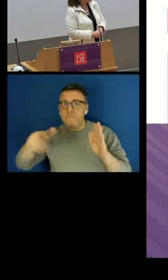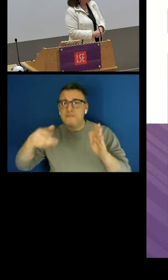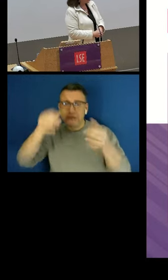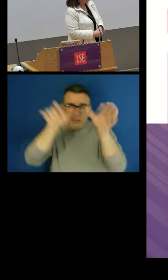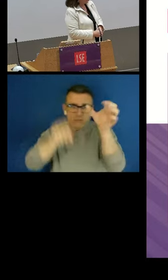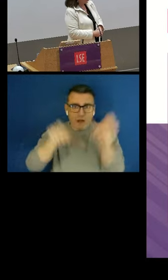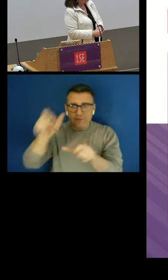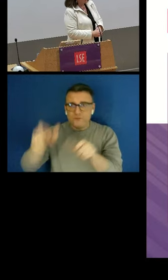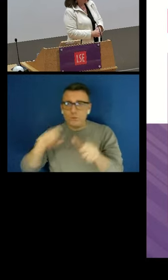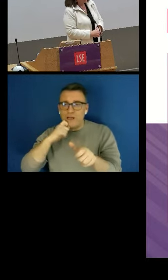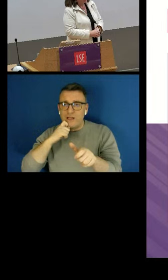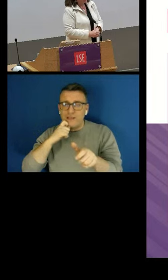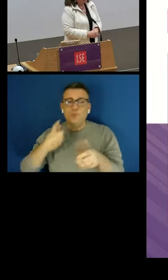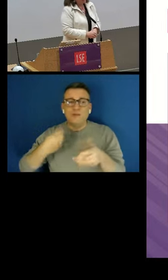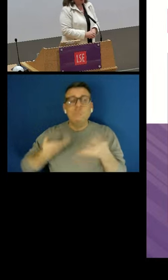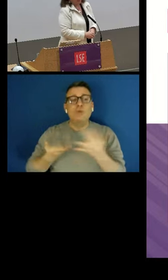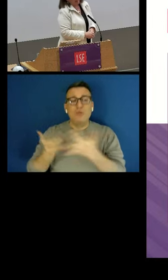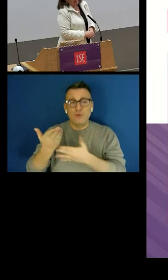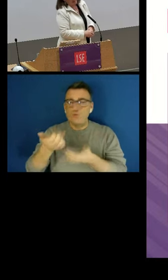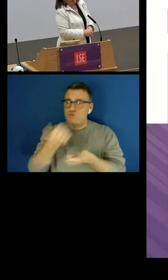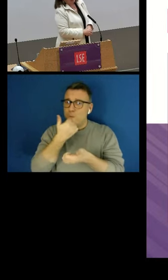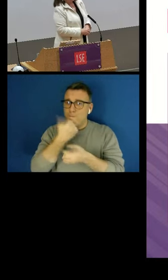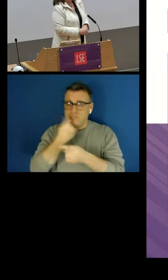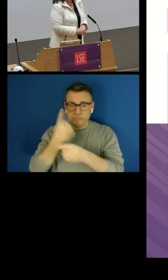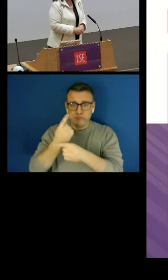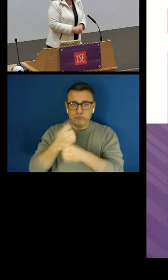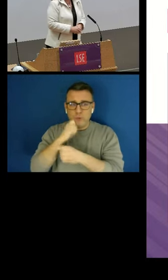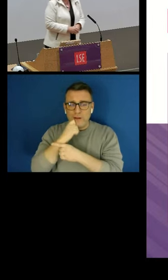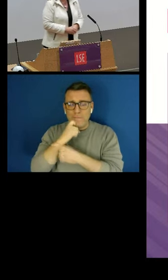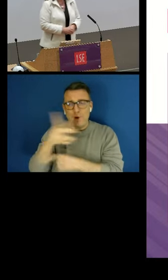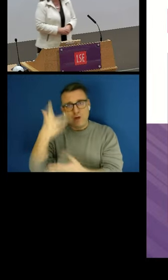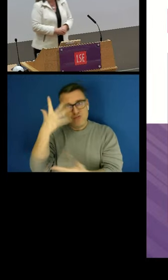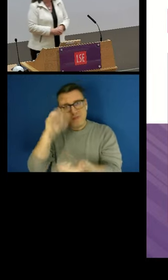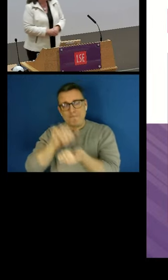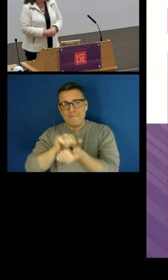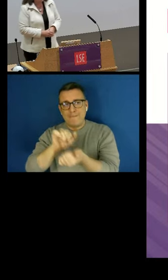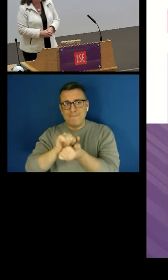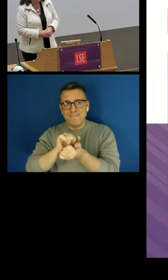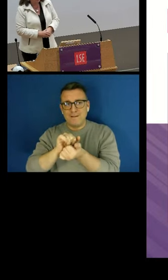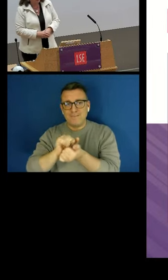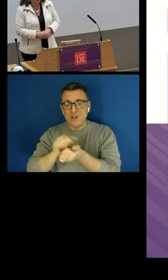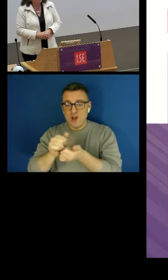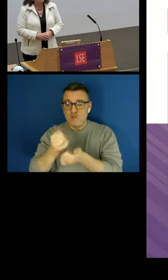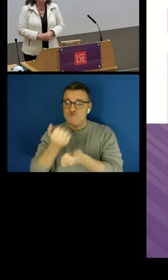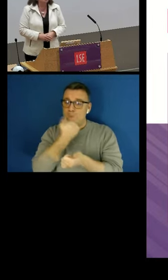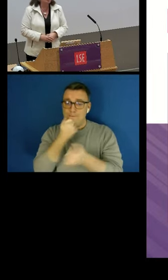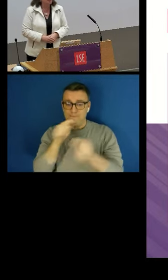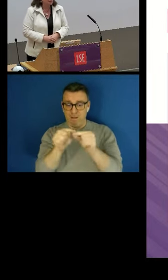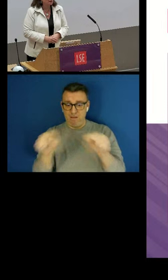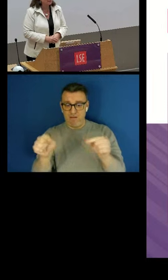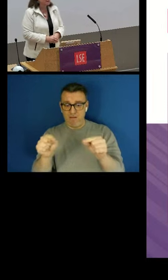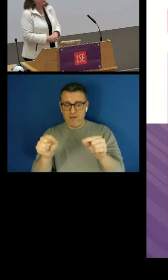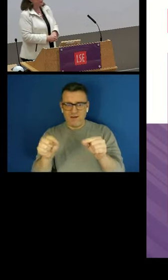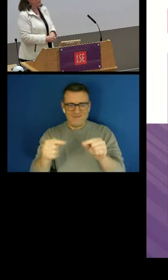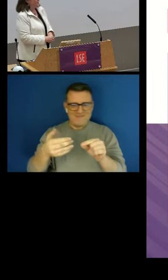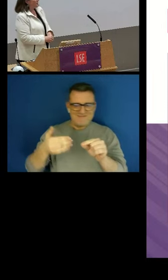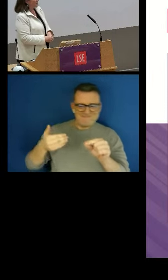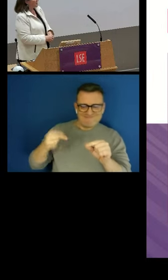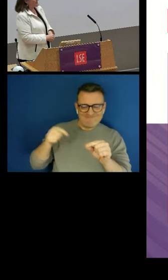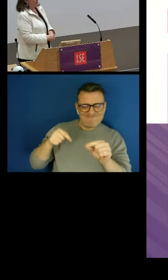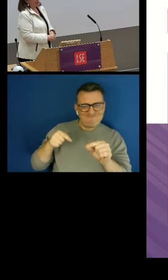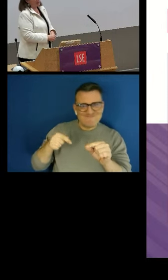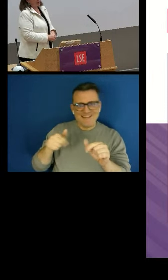about numbers but lest we forget that behind those numbers are people we're going to start with a little video